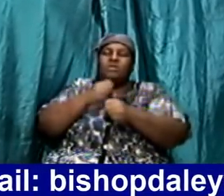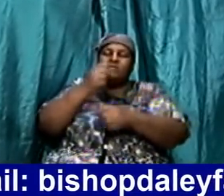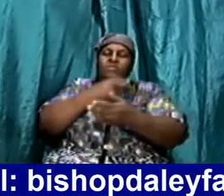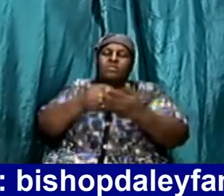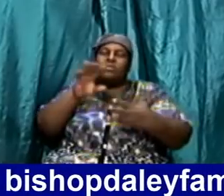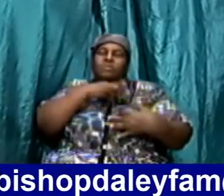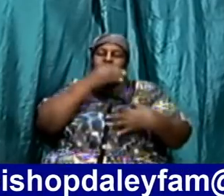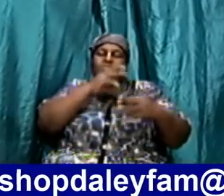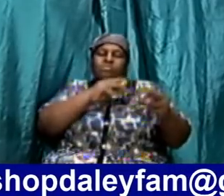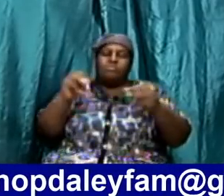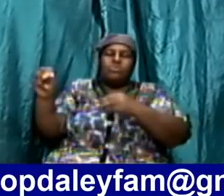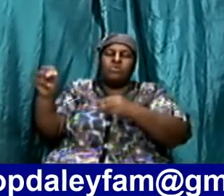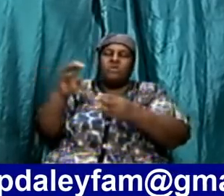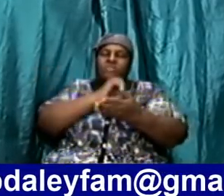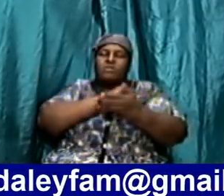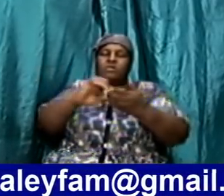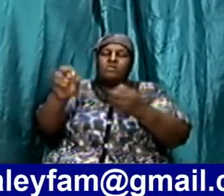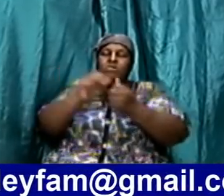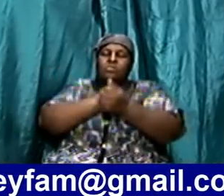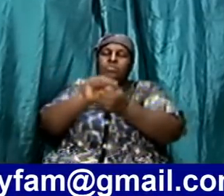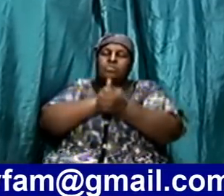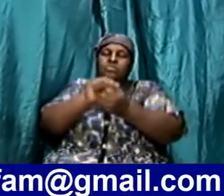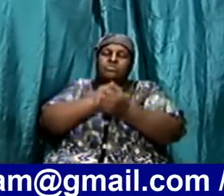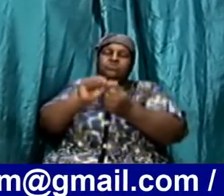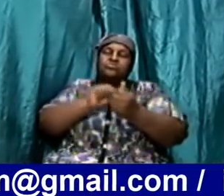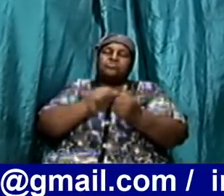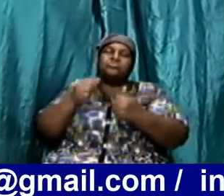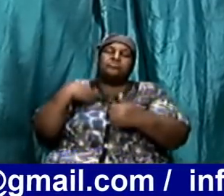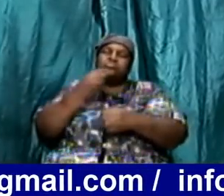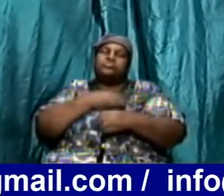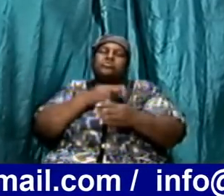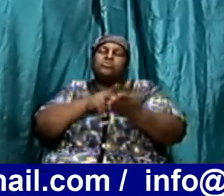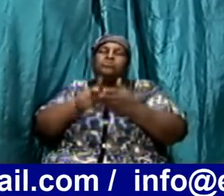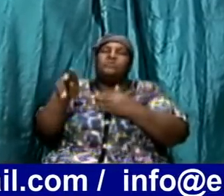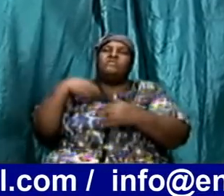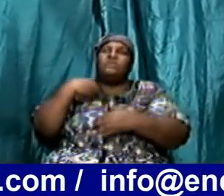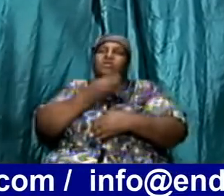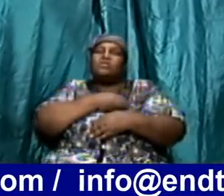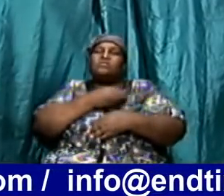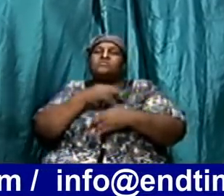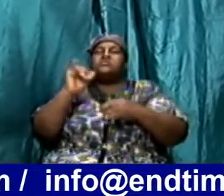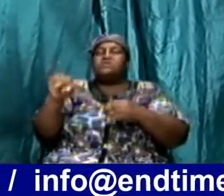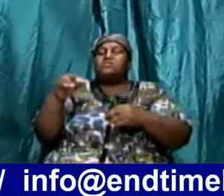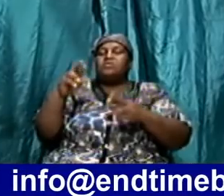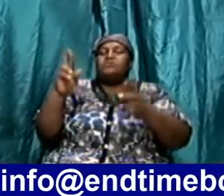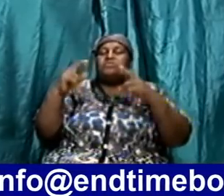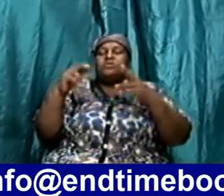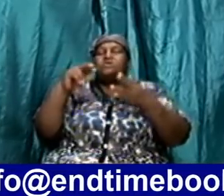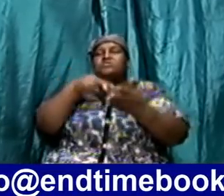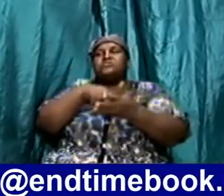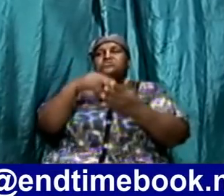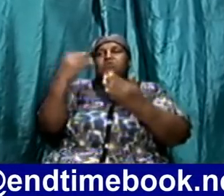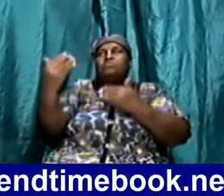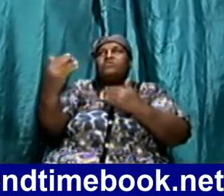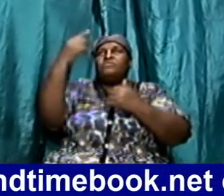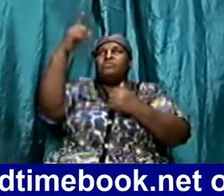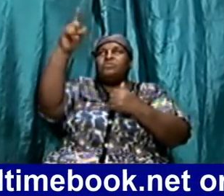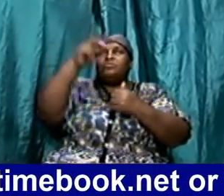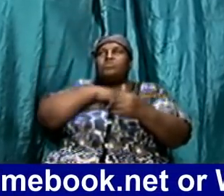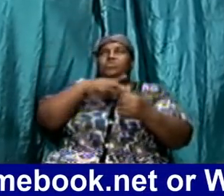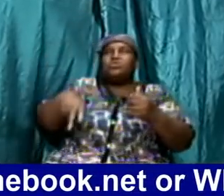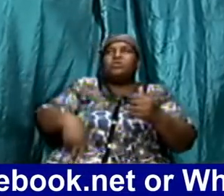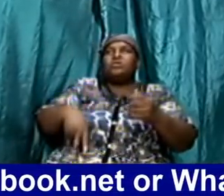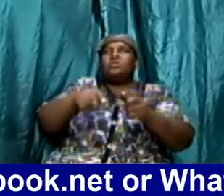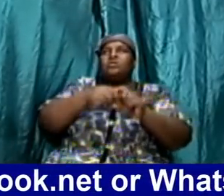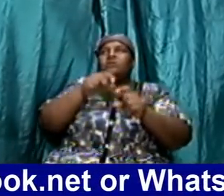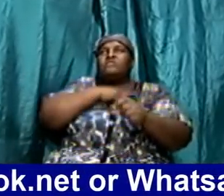move upon us cleanse us wash us purify us that we might be ready to stand before you the King of Kings and the